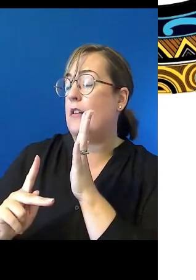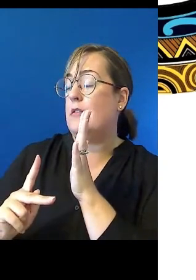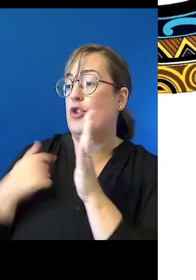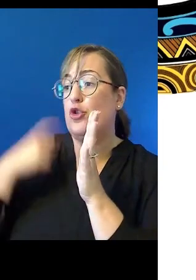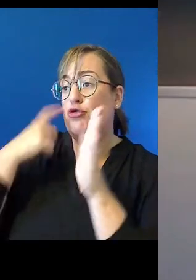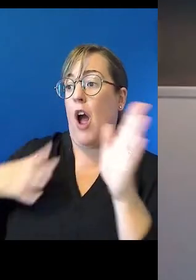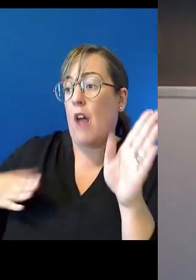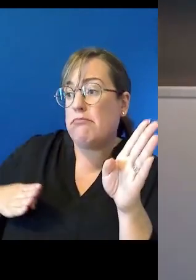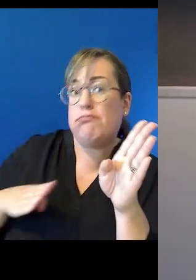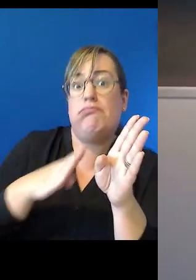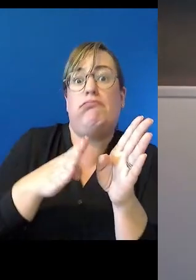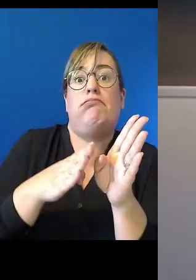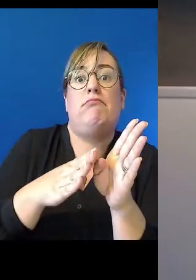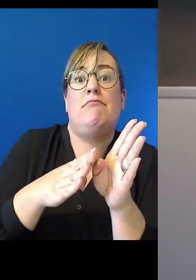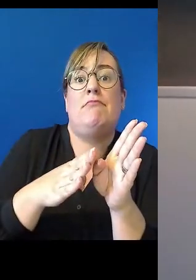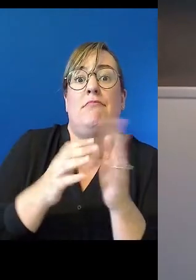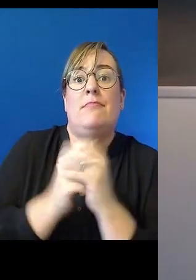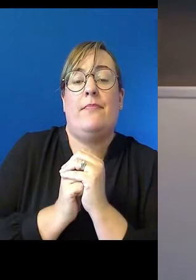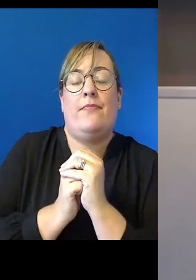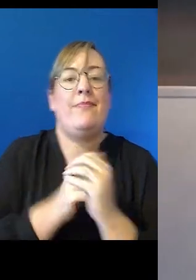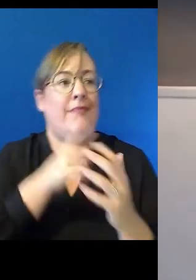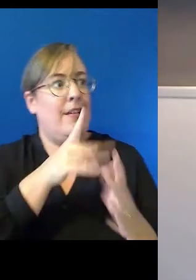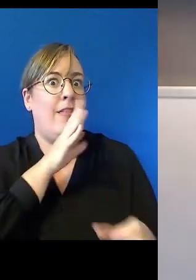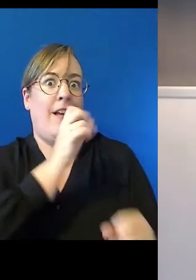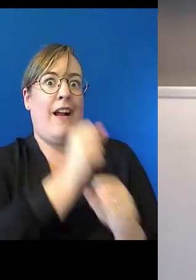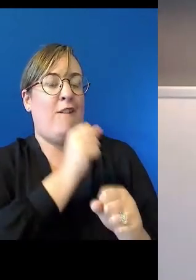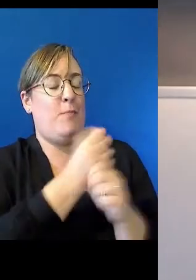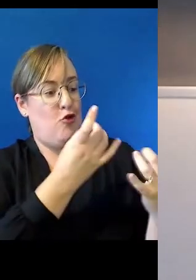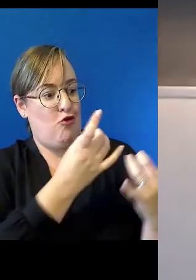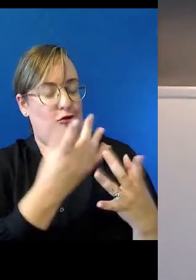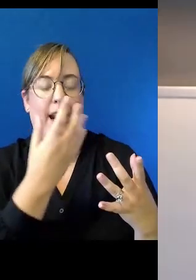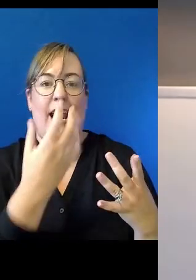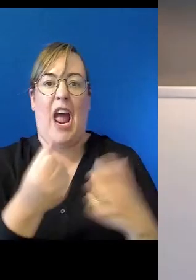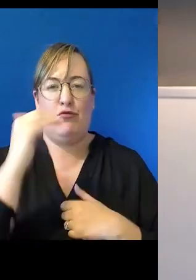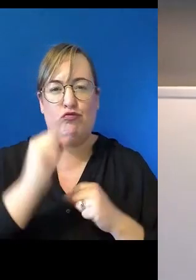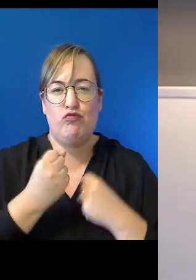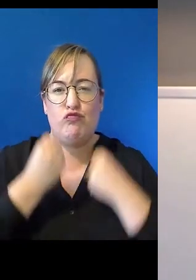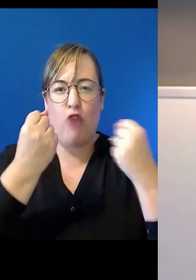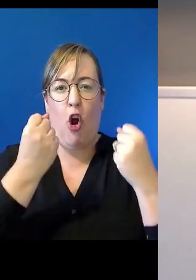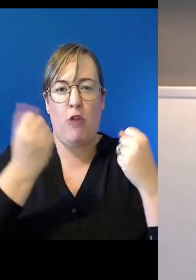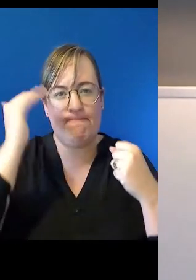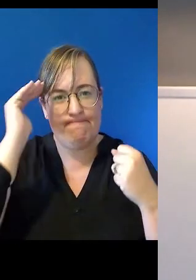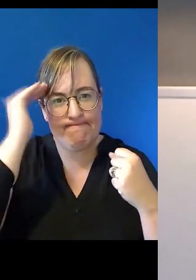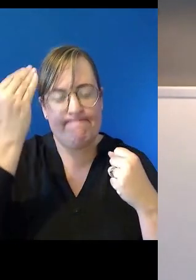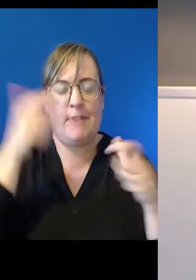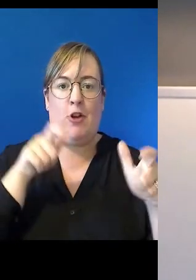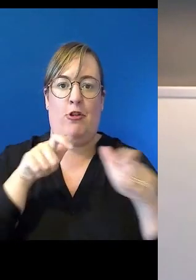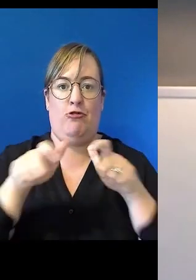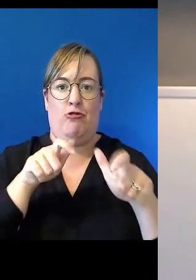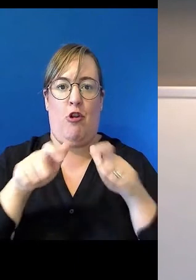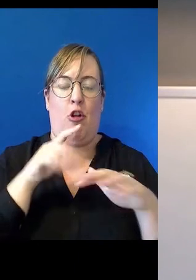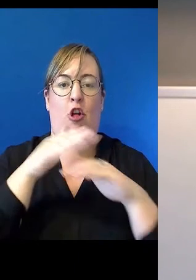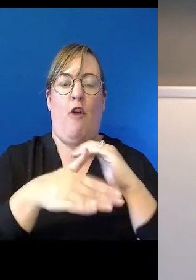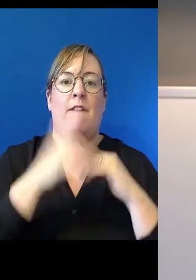Well, I mean, government already has very stringent controls on Aboriginal and Torres Strait